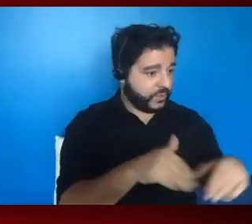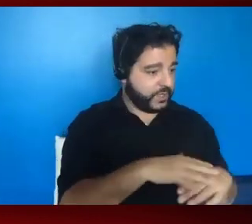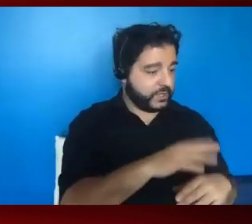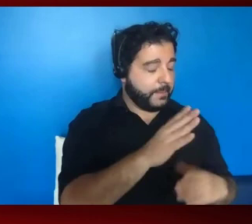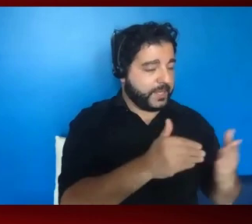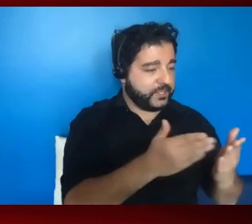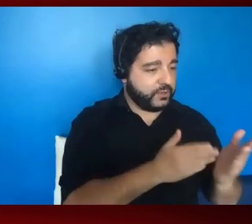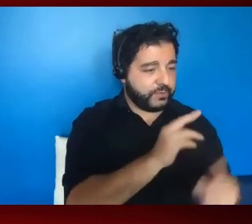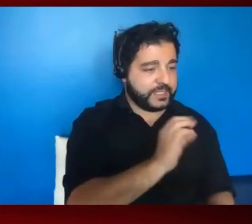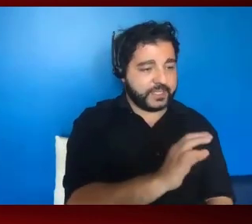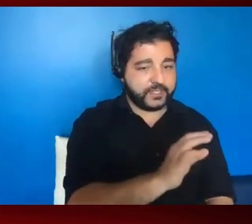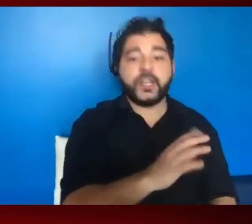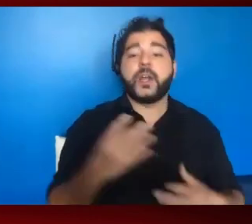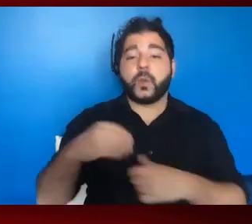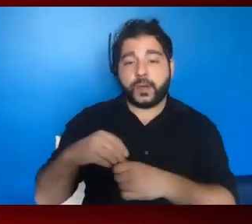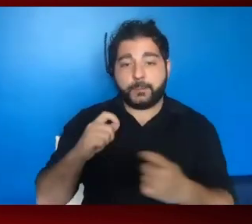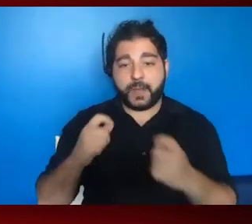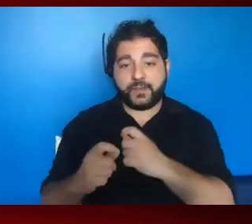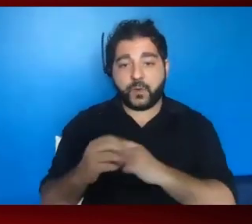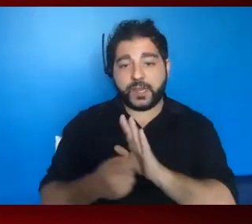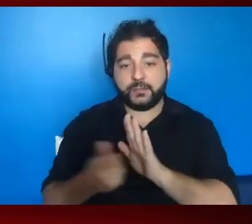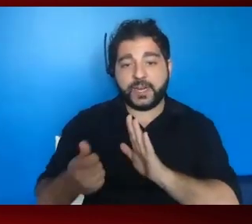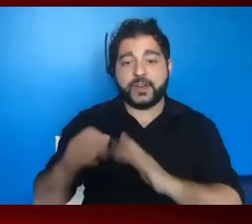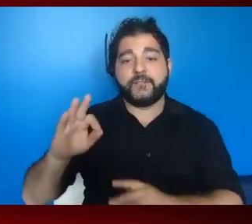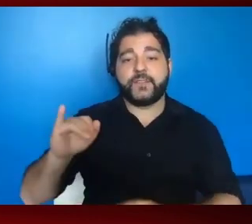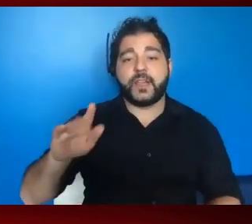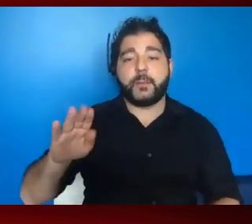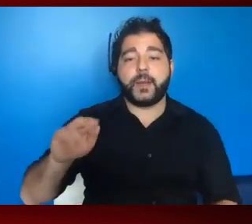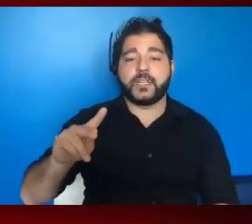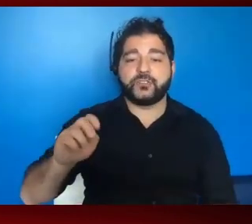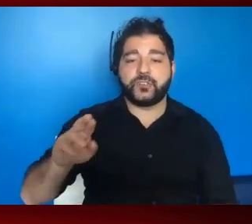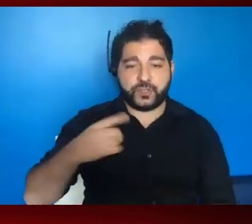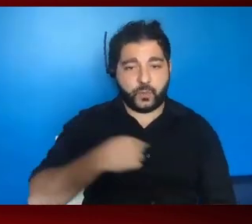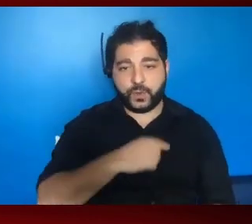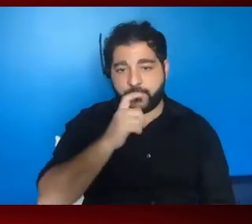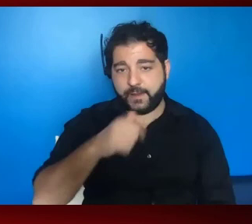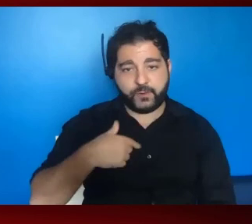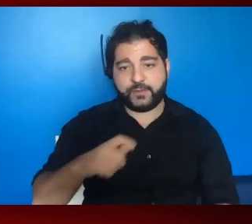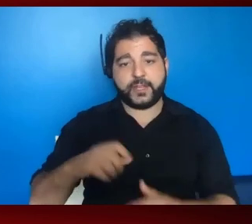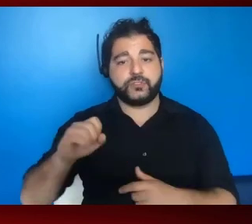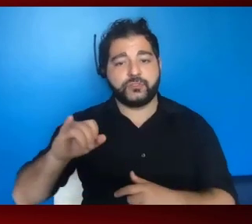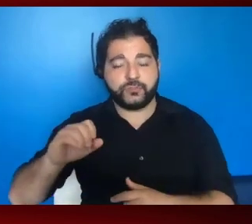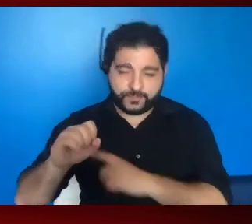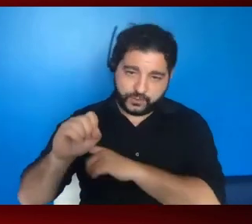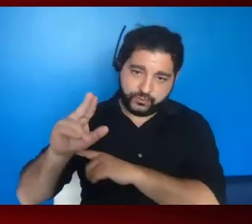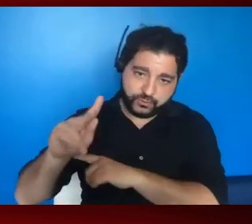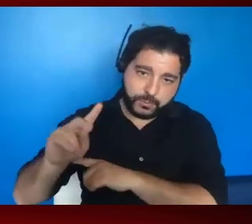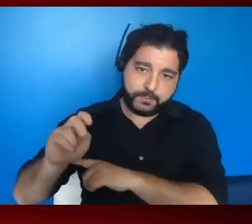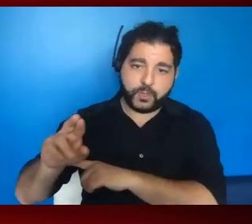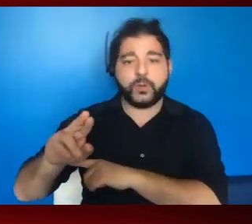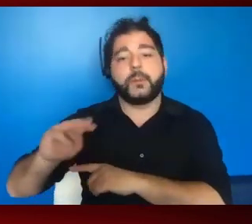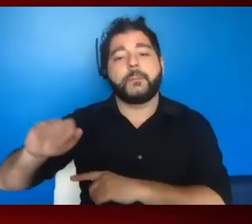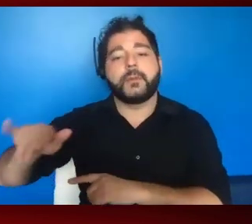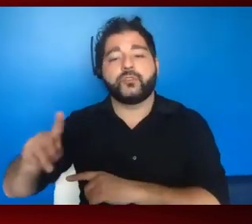including by modifying or eliminating the filibuster so that we no longer need a supermajority to overcome minority